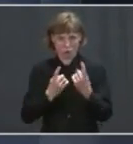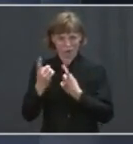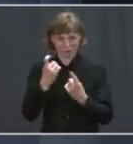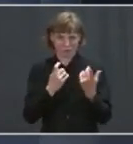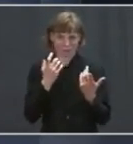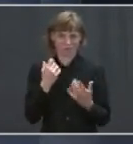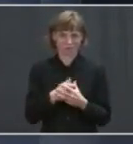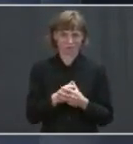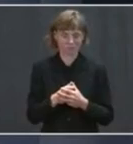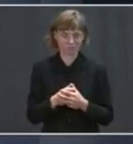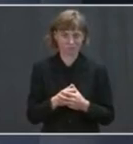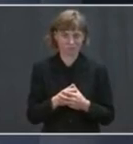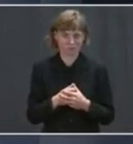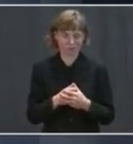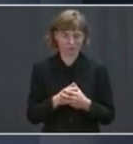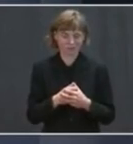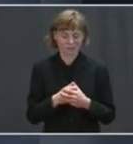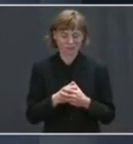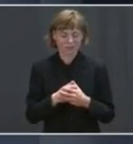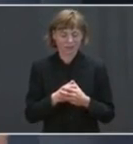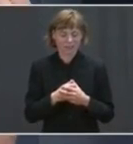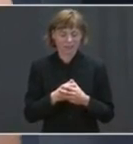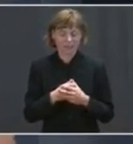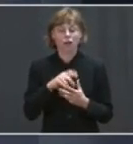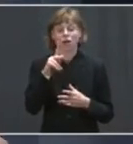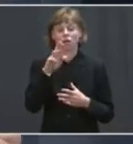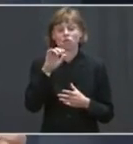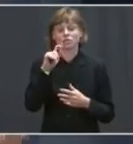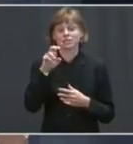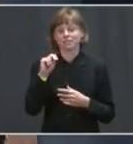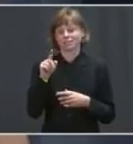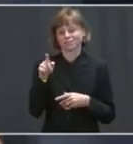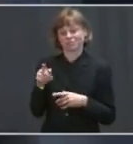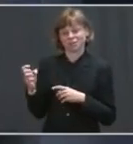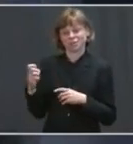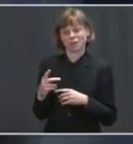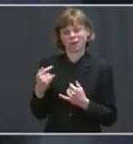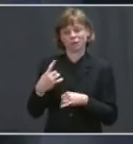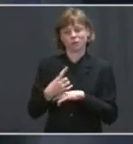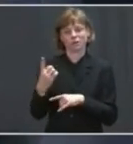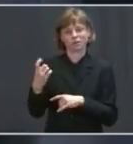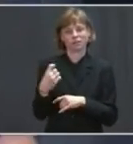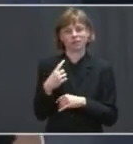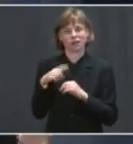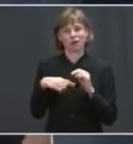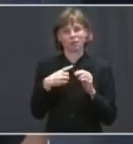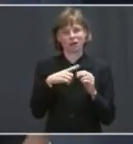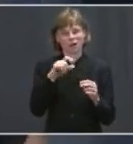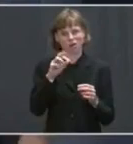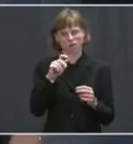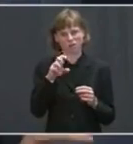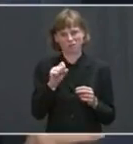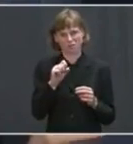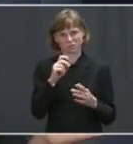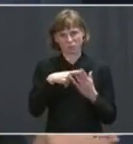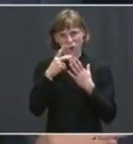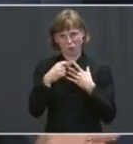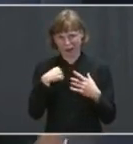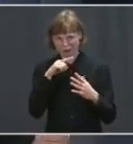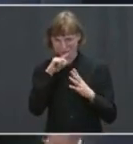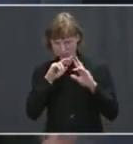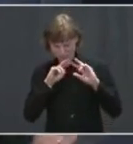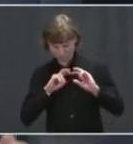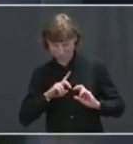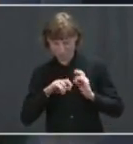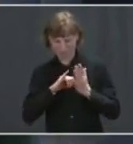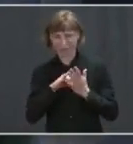at the top, Kristen, who's back today again, asked a great question about the Artemis program, which I dug into and I'm very excited about it